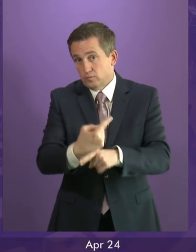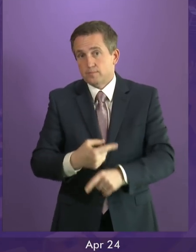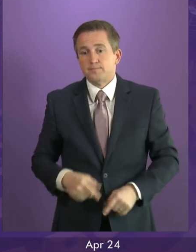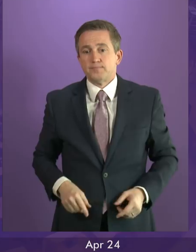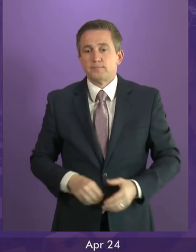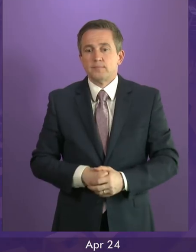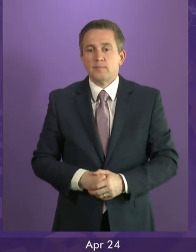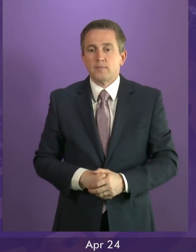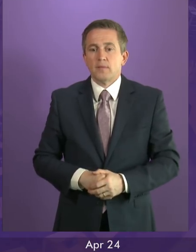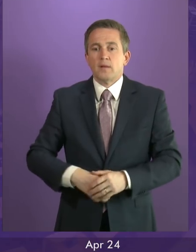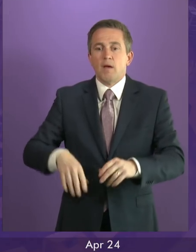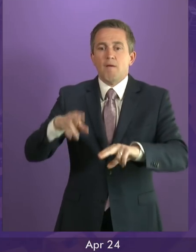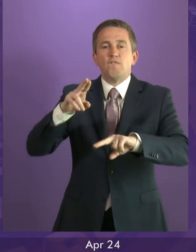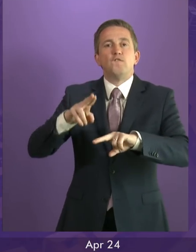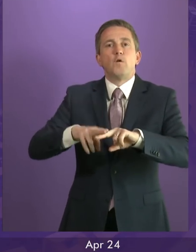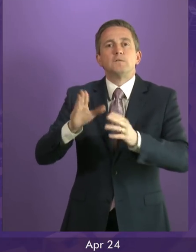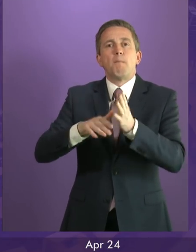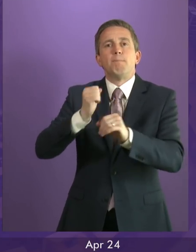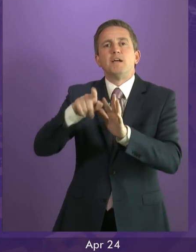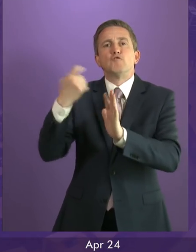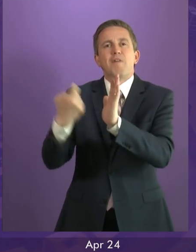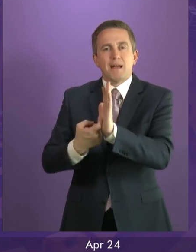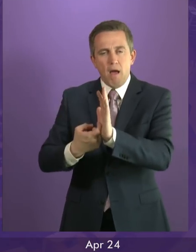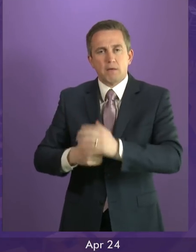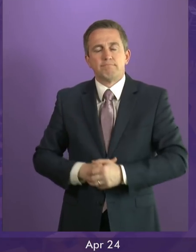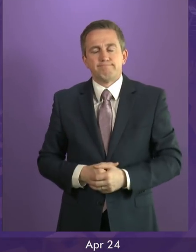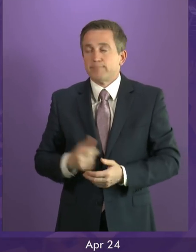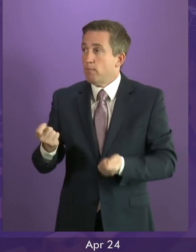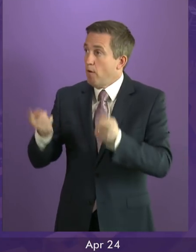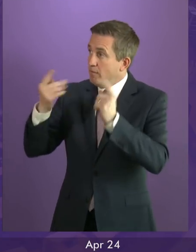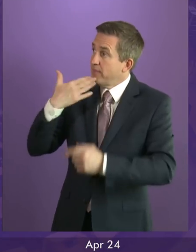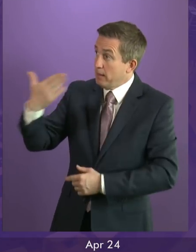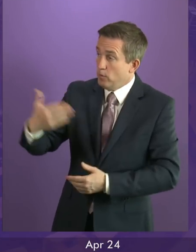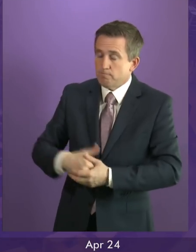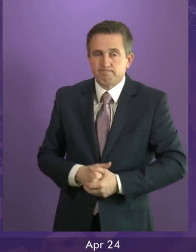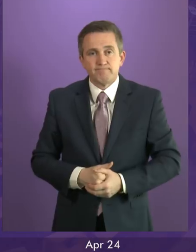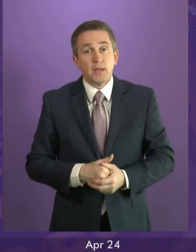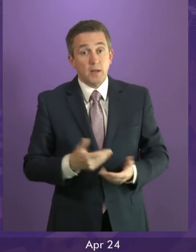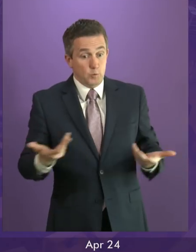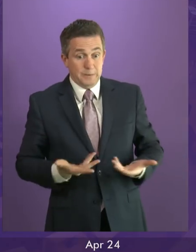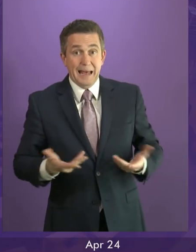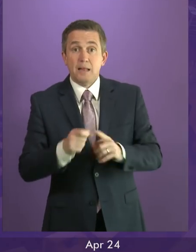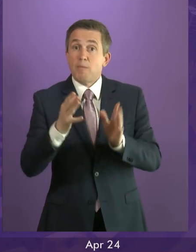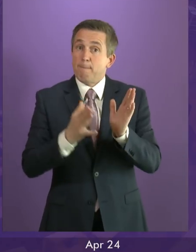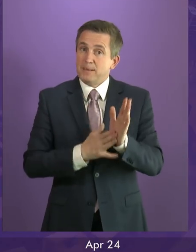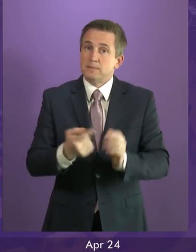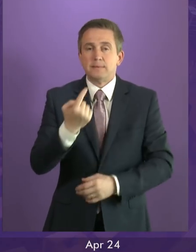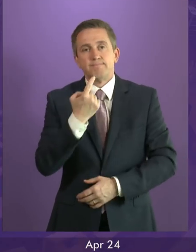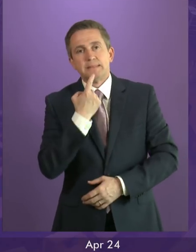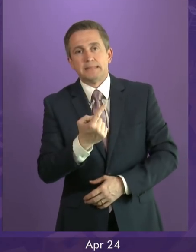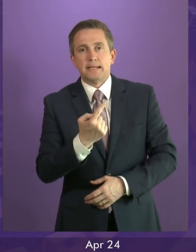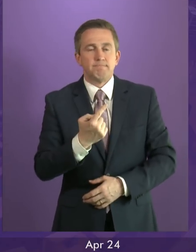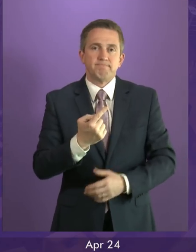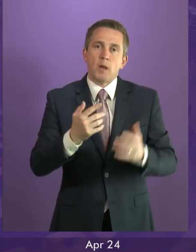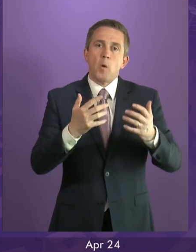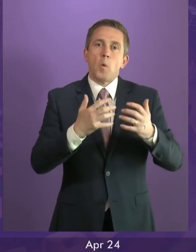Fulton McGregor to be followed by Mike Rumbles. Thank you, President Officer. The First Minister may have seen comments from the Prime Minister's office today that crumbling Westminster has